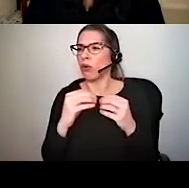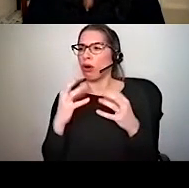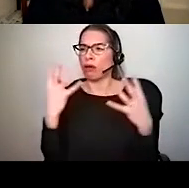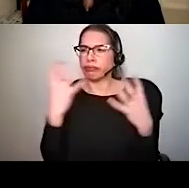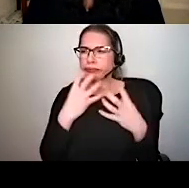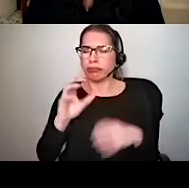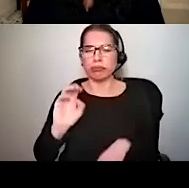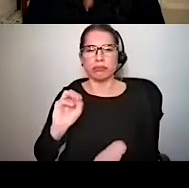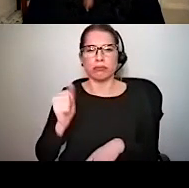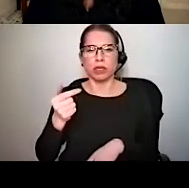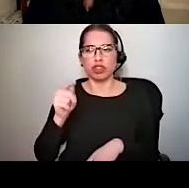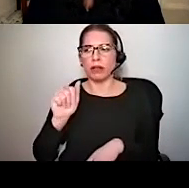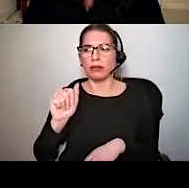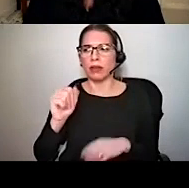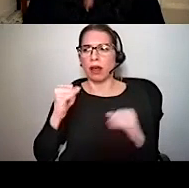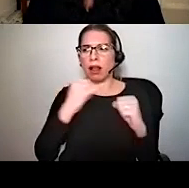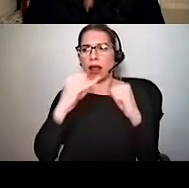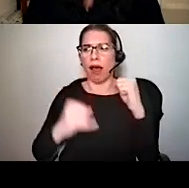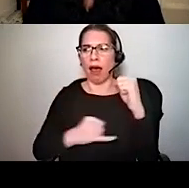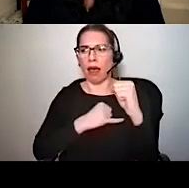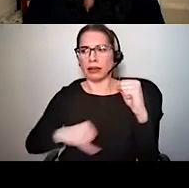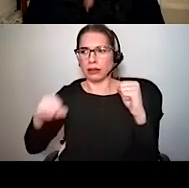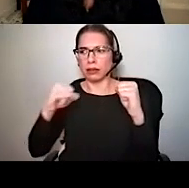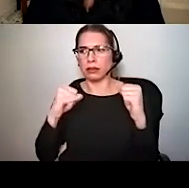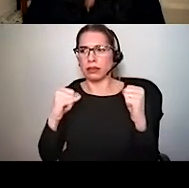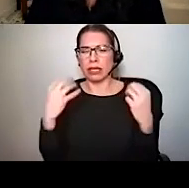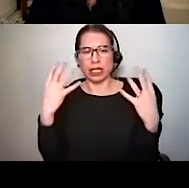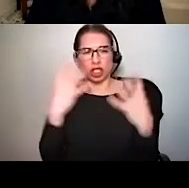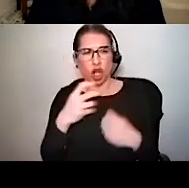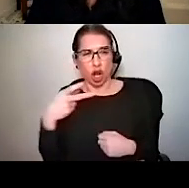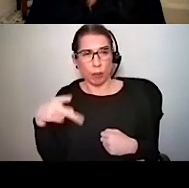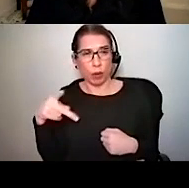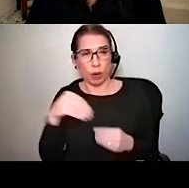encasing this deeper purple tissue, which would be narrow.